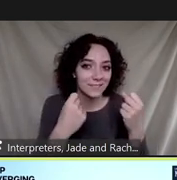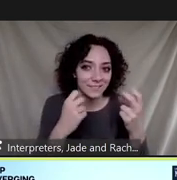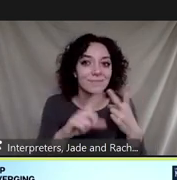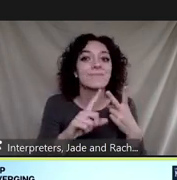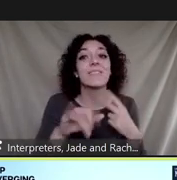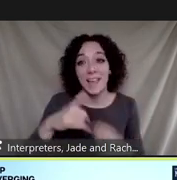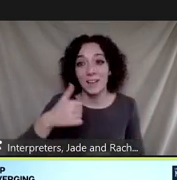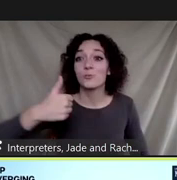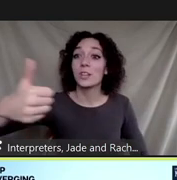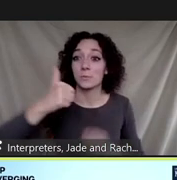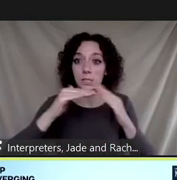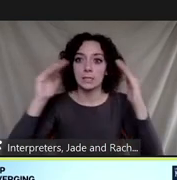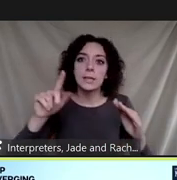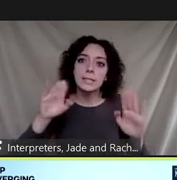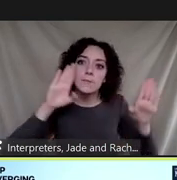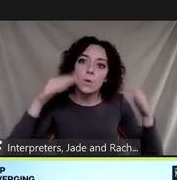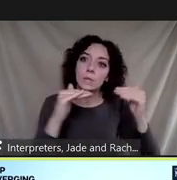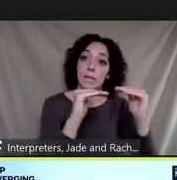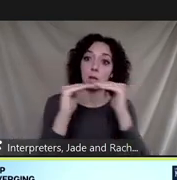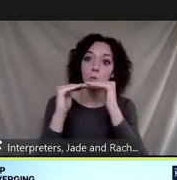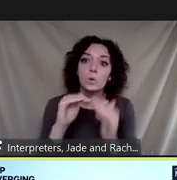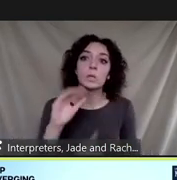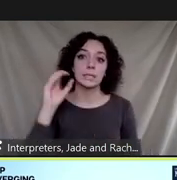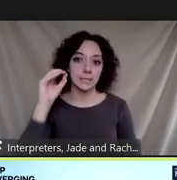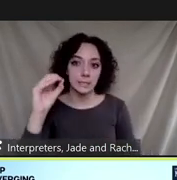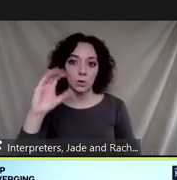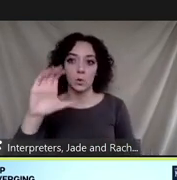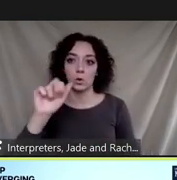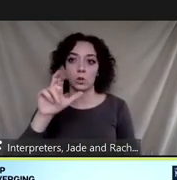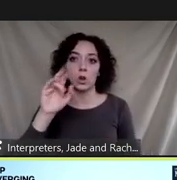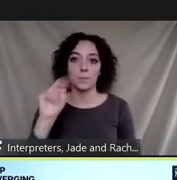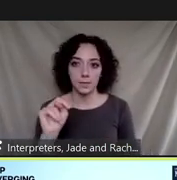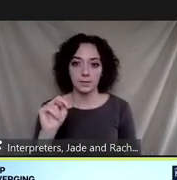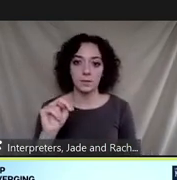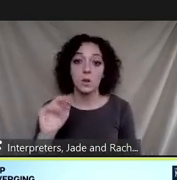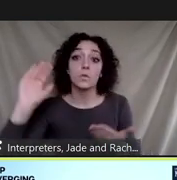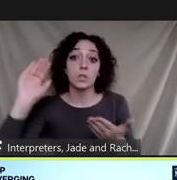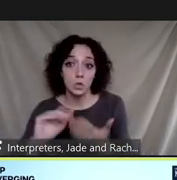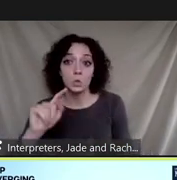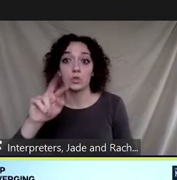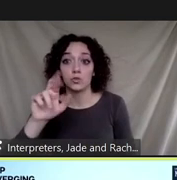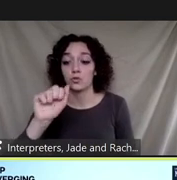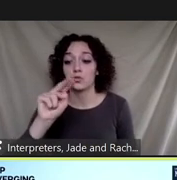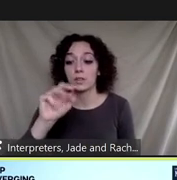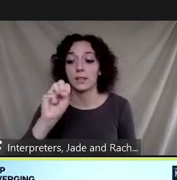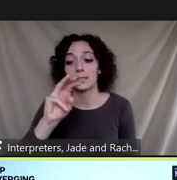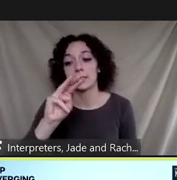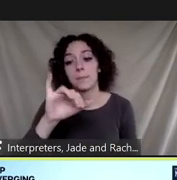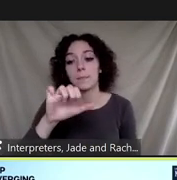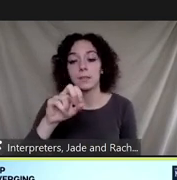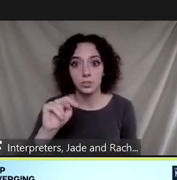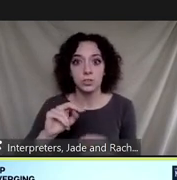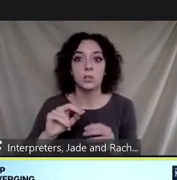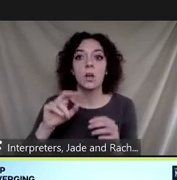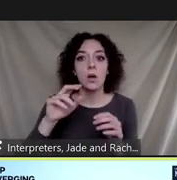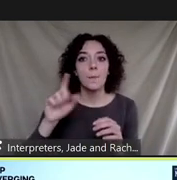on equitable zero carbon mobility and adjust transition while winding down the era of oil next